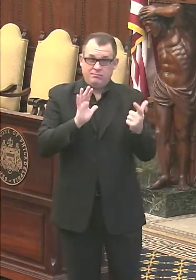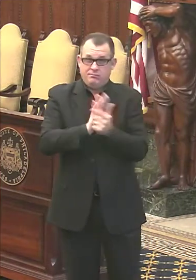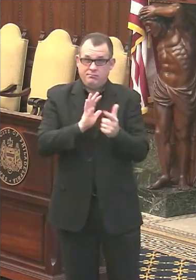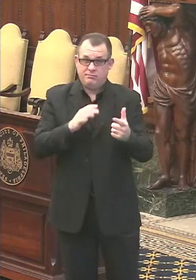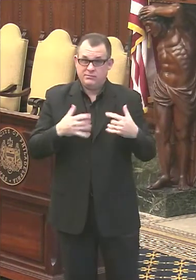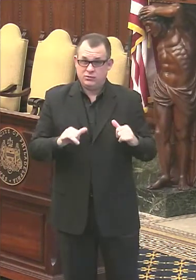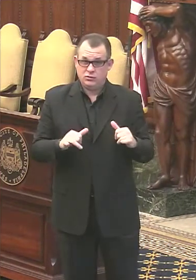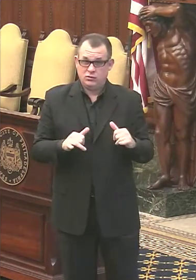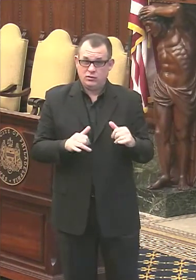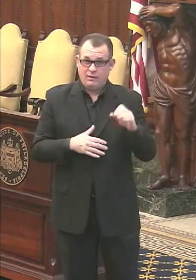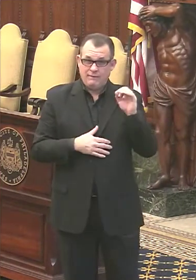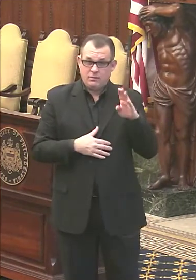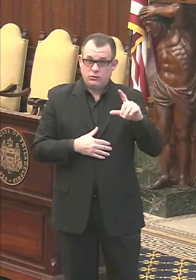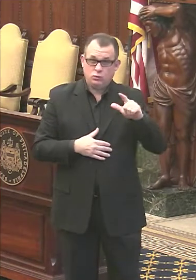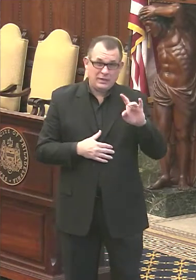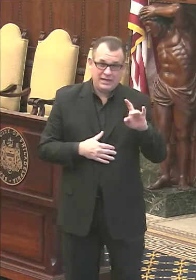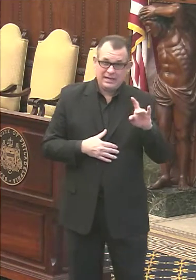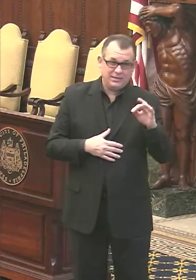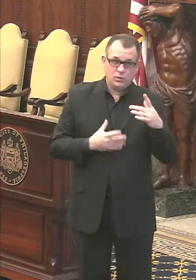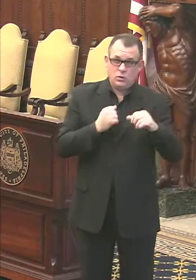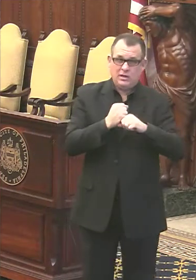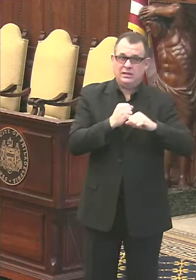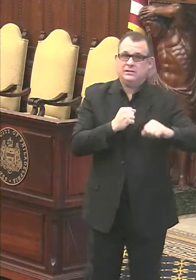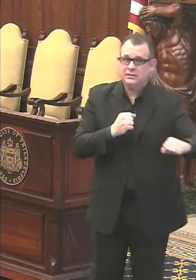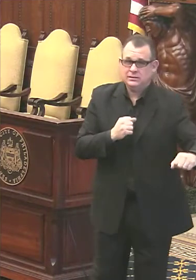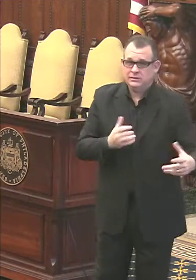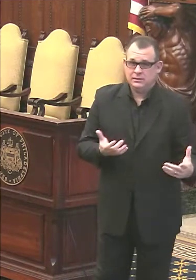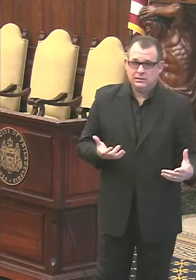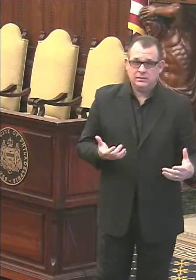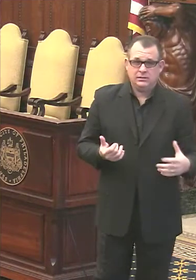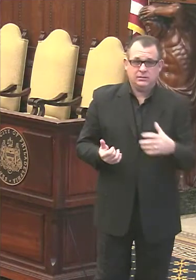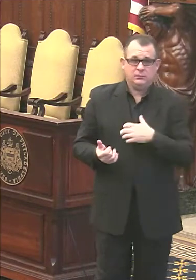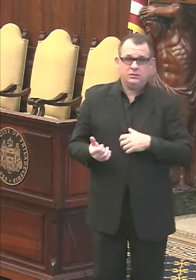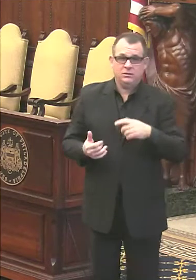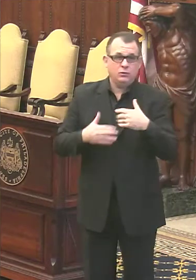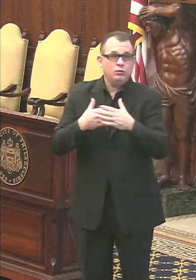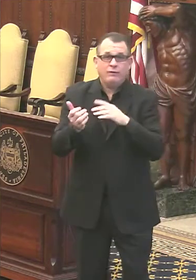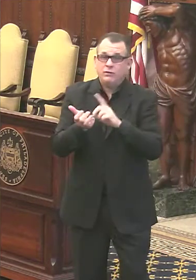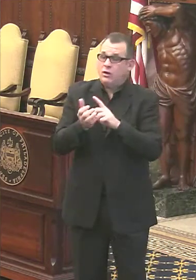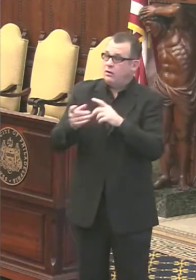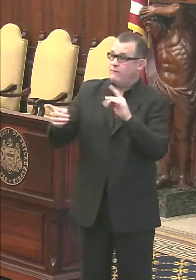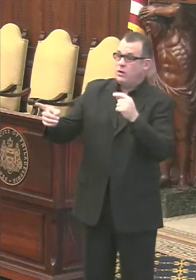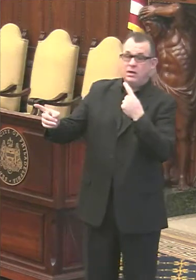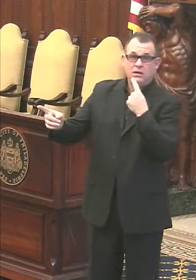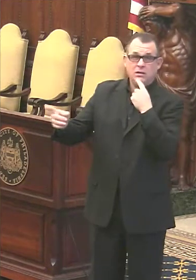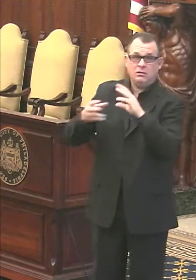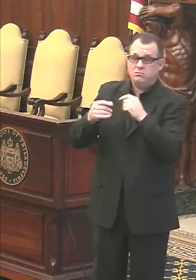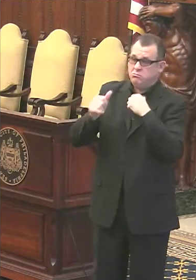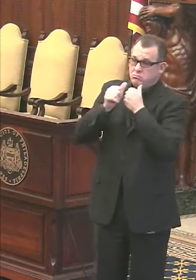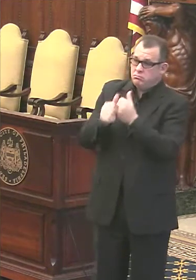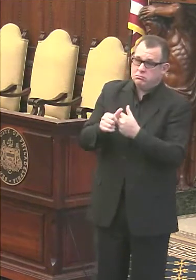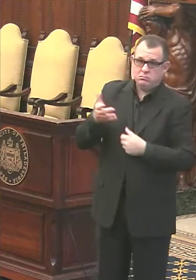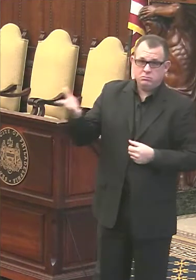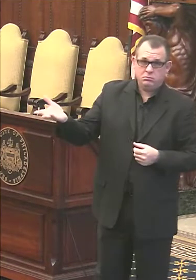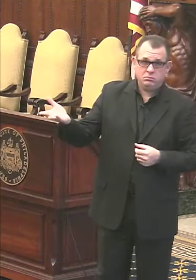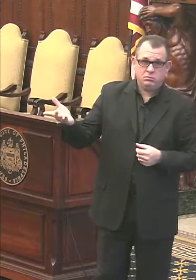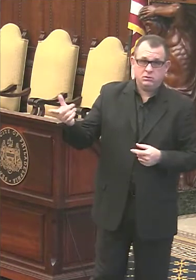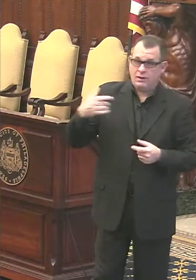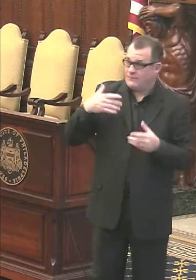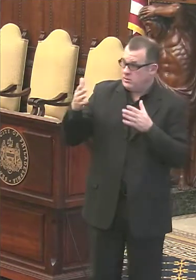you looking to extend it? Whatever Dr. Farley tells us, doctor, do you have any plans to change that?